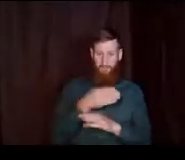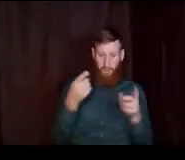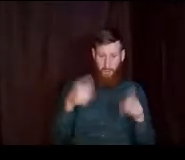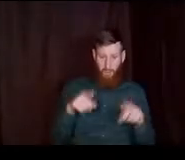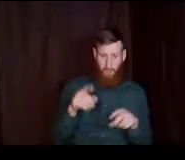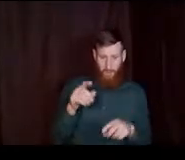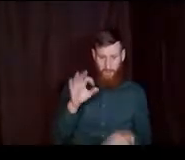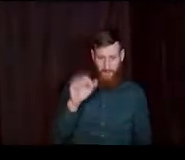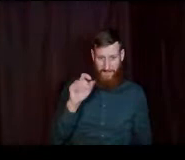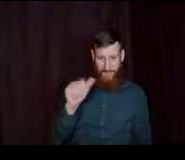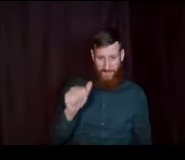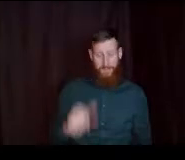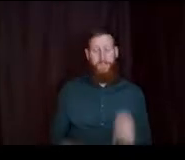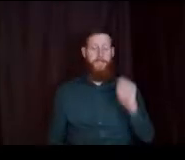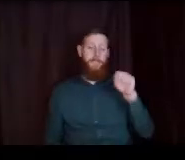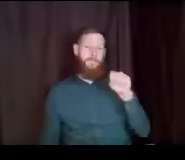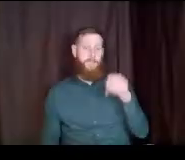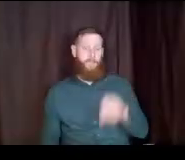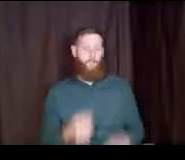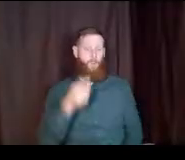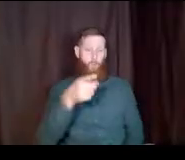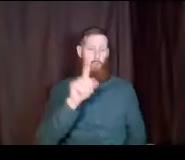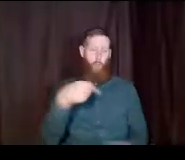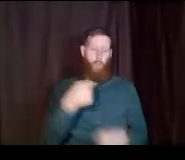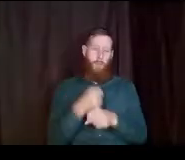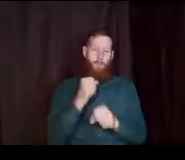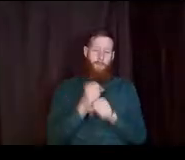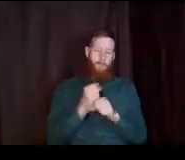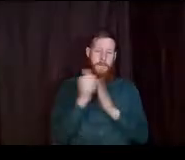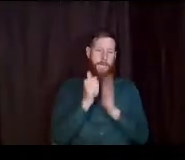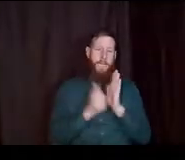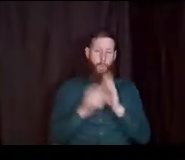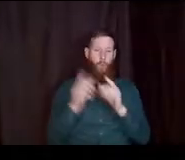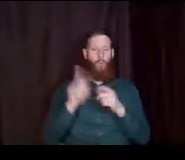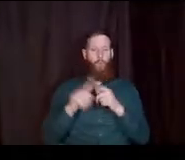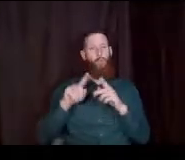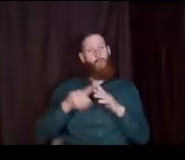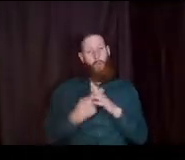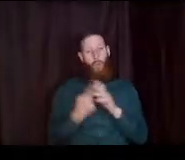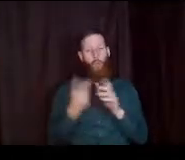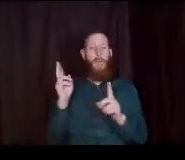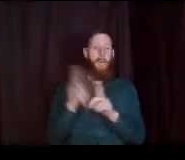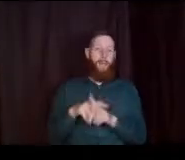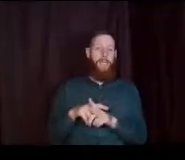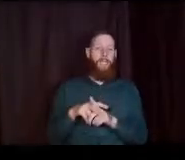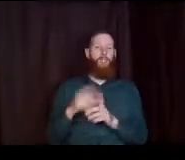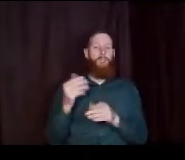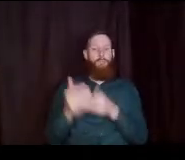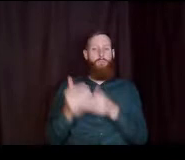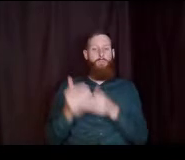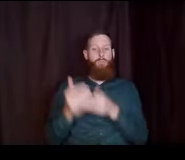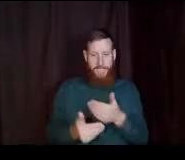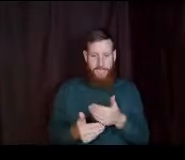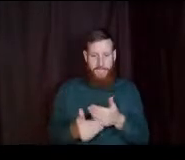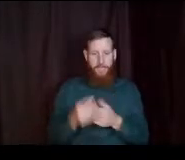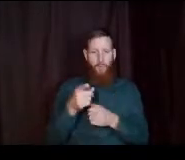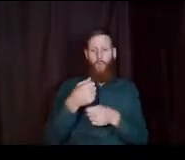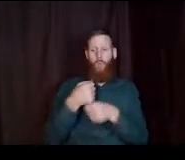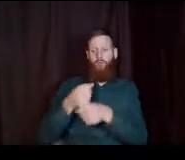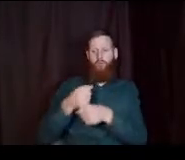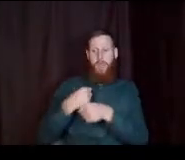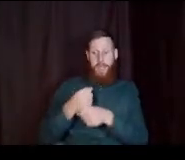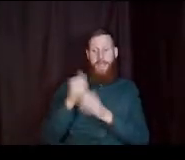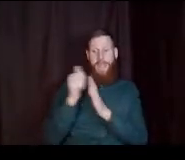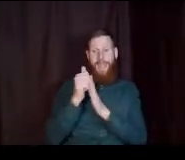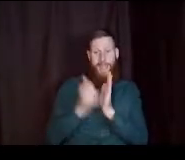It is. It's just you creating an account. to start the application process. And so you create the account. And